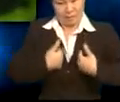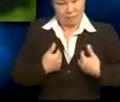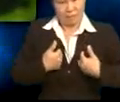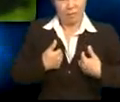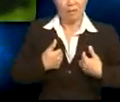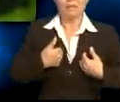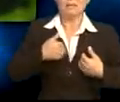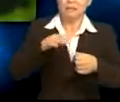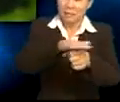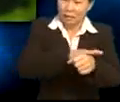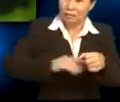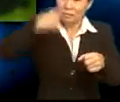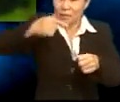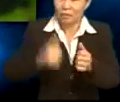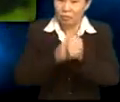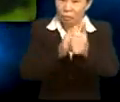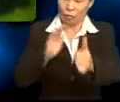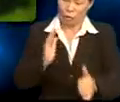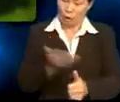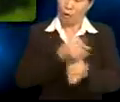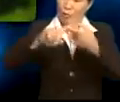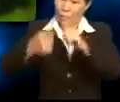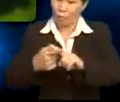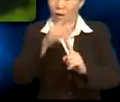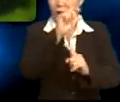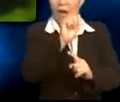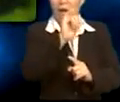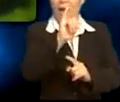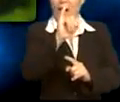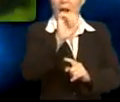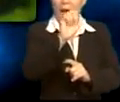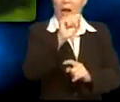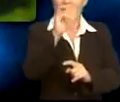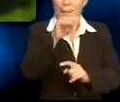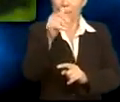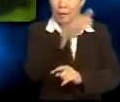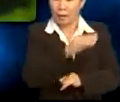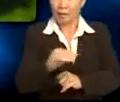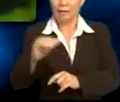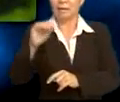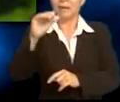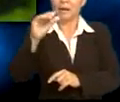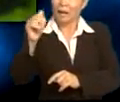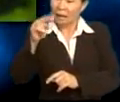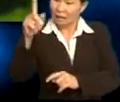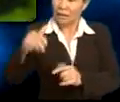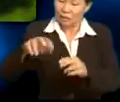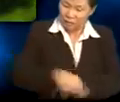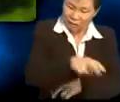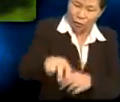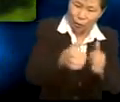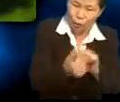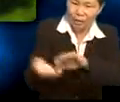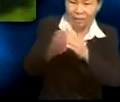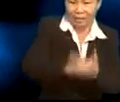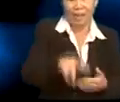Enough said. Let's follow our friends Aiman, Ganesh, and Andy on their little journey with the dead